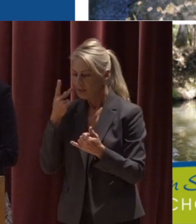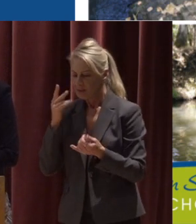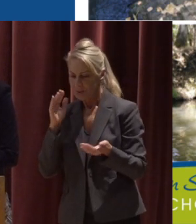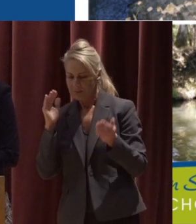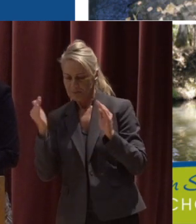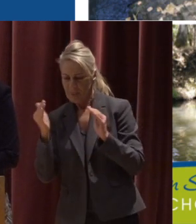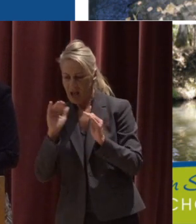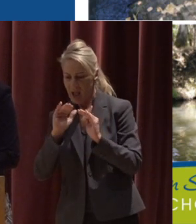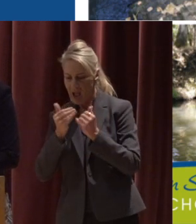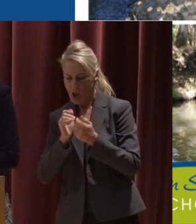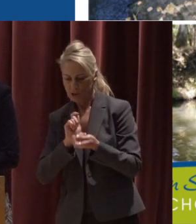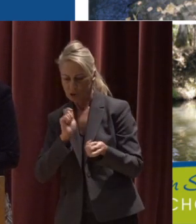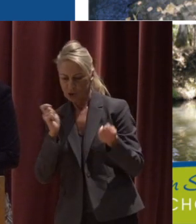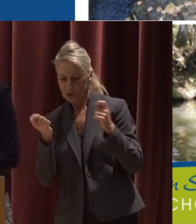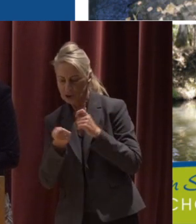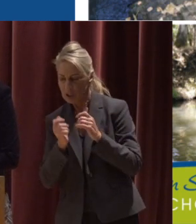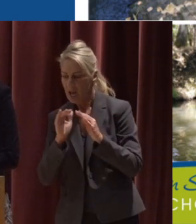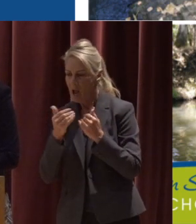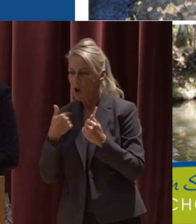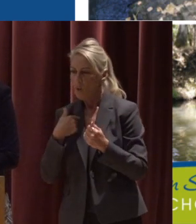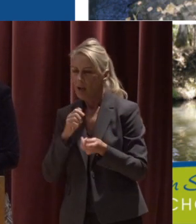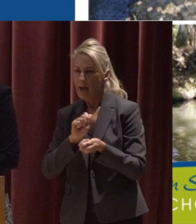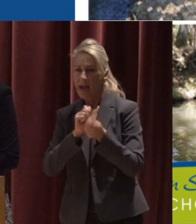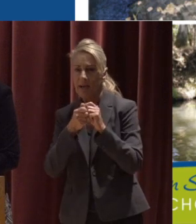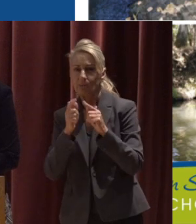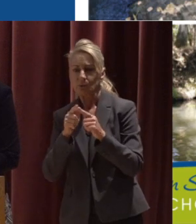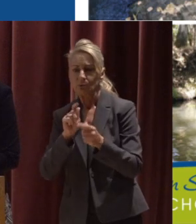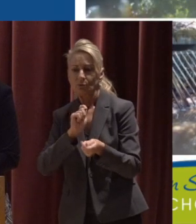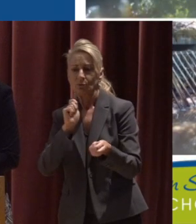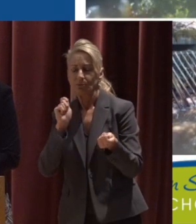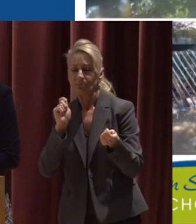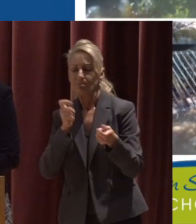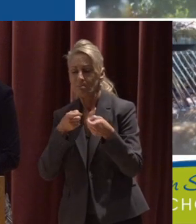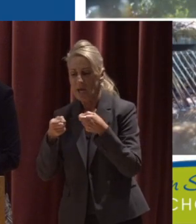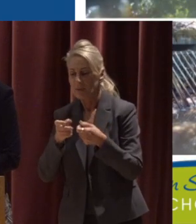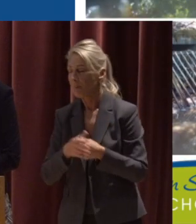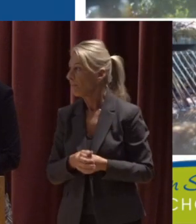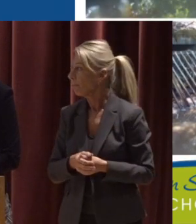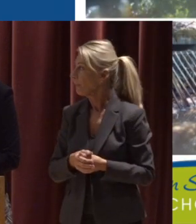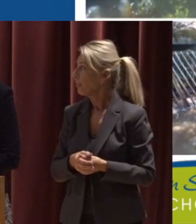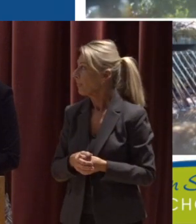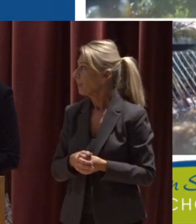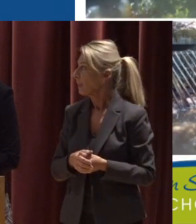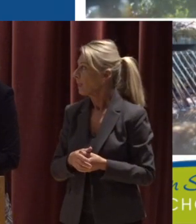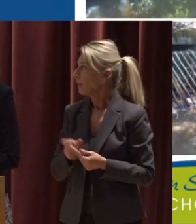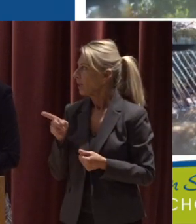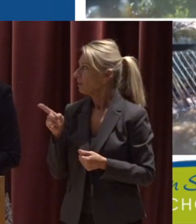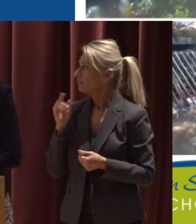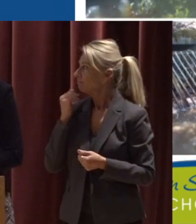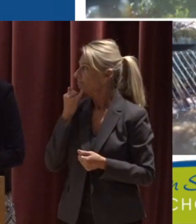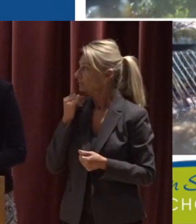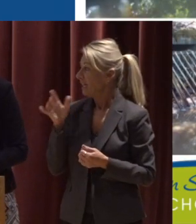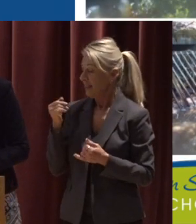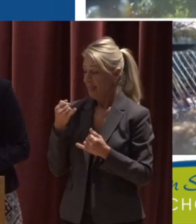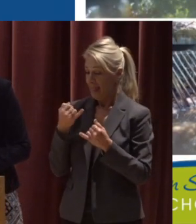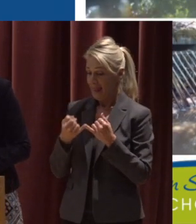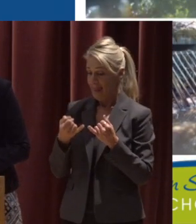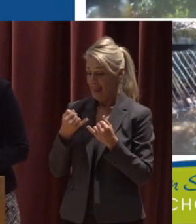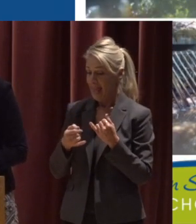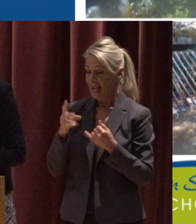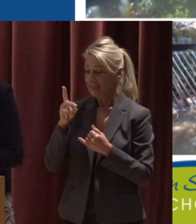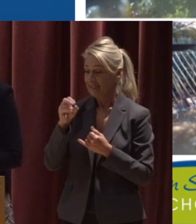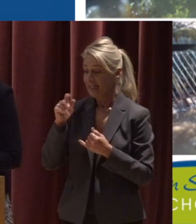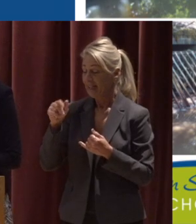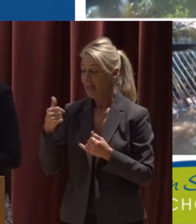the streams are changing And how we can best adaptively manage them The last data point we